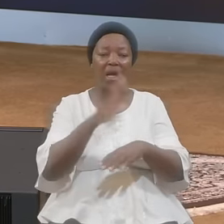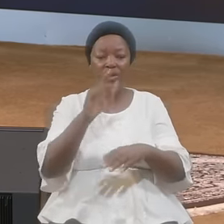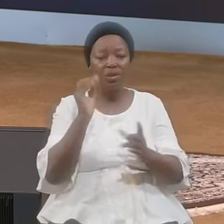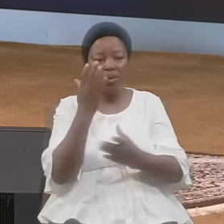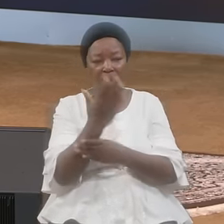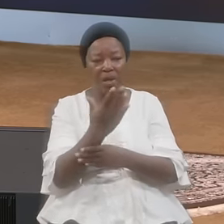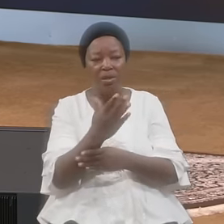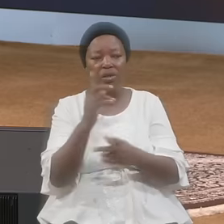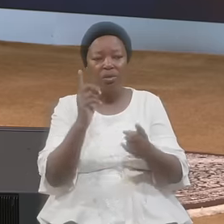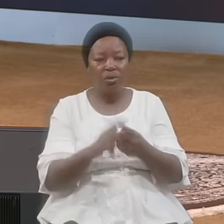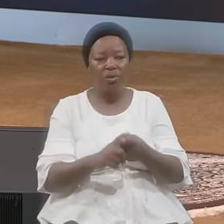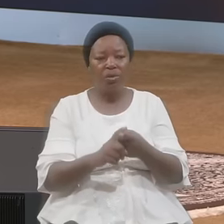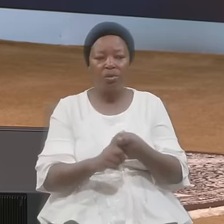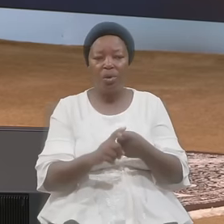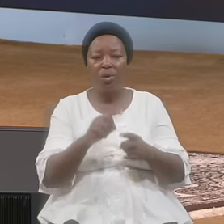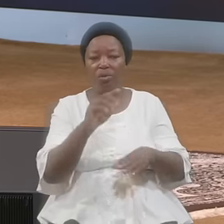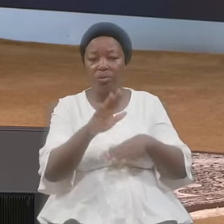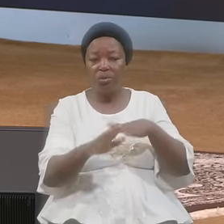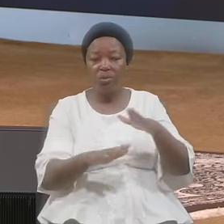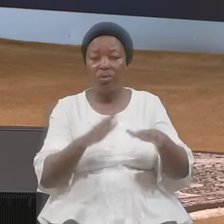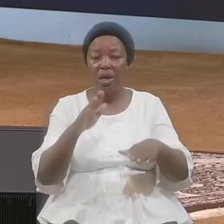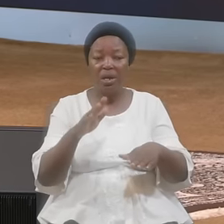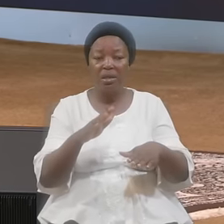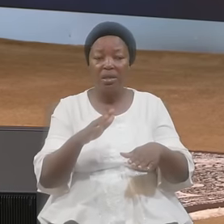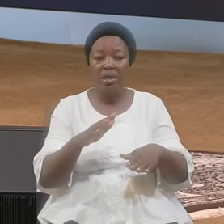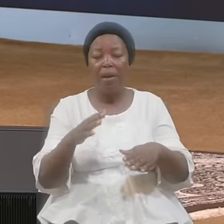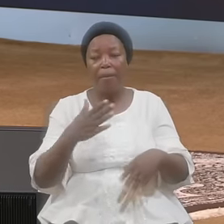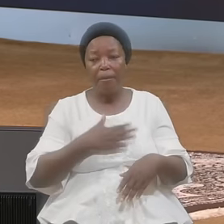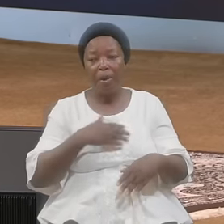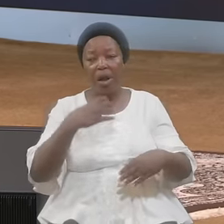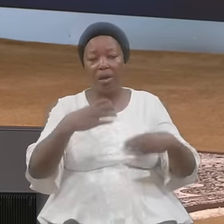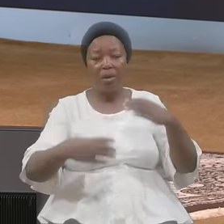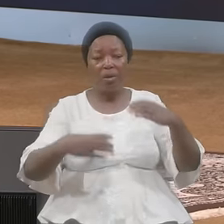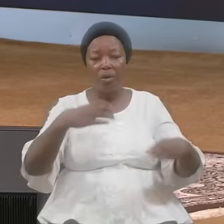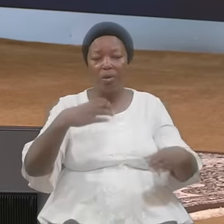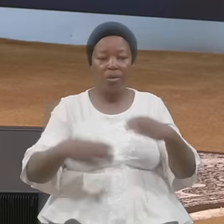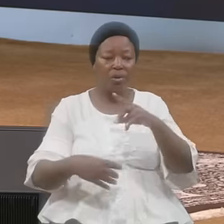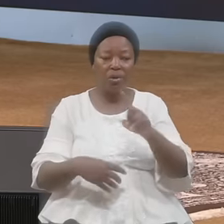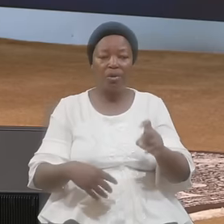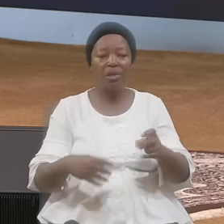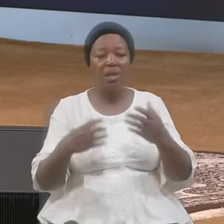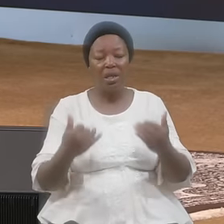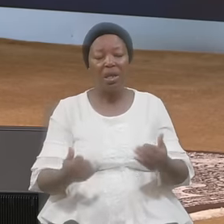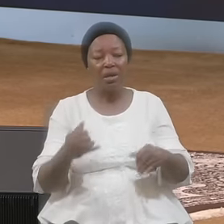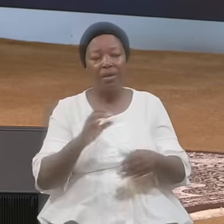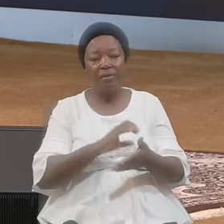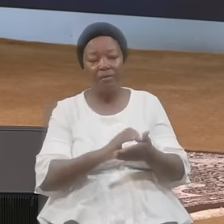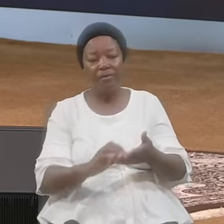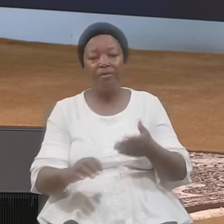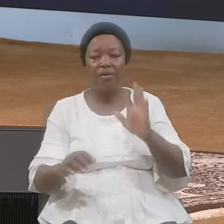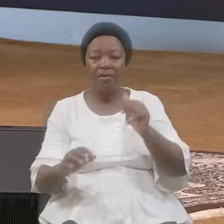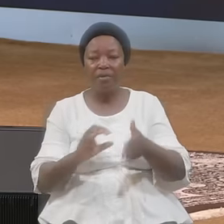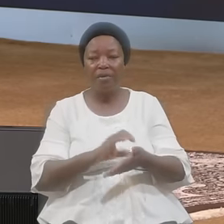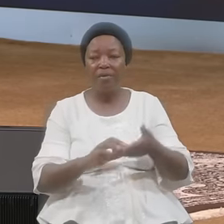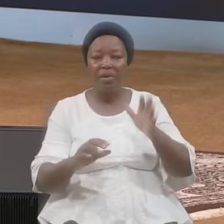To Trench My Cause Look At Verse 15 In Verse 15 And We